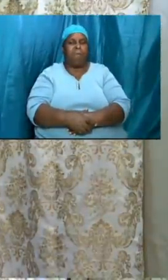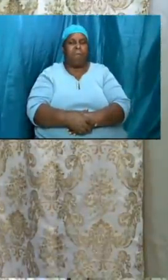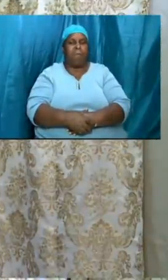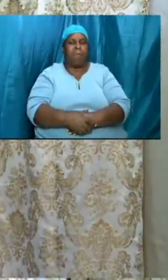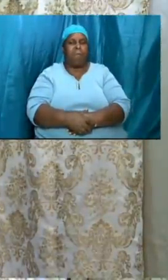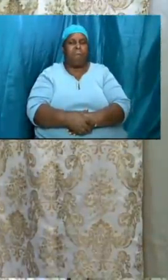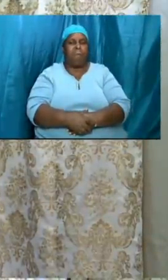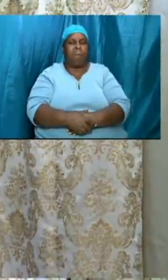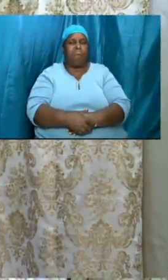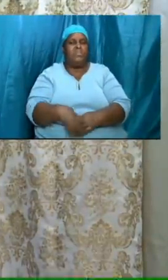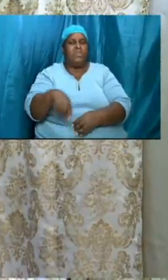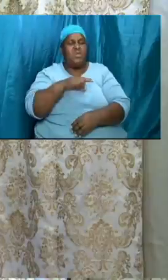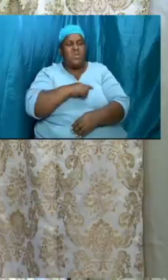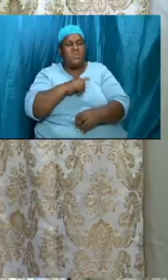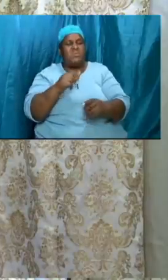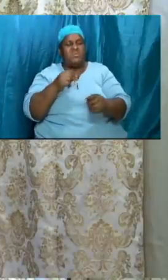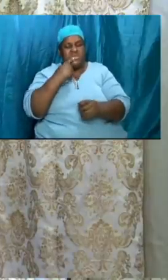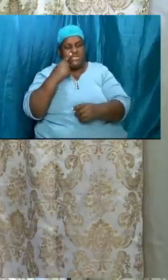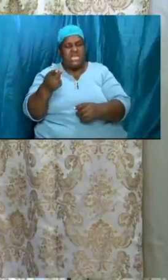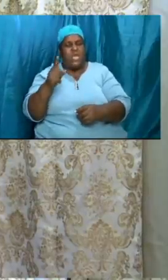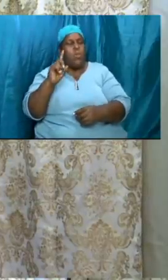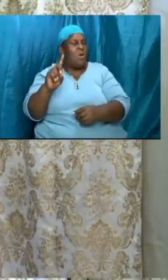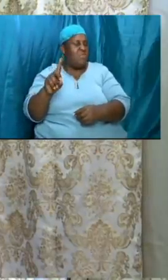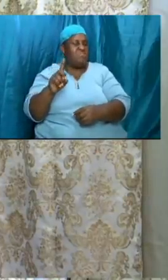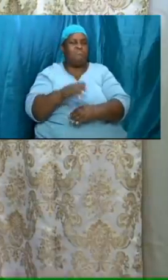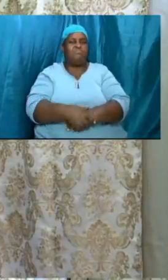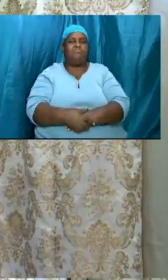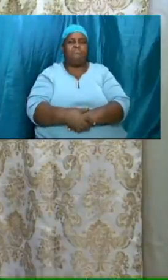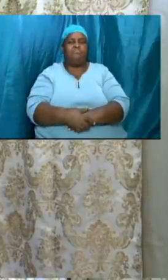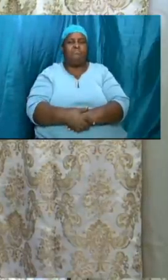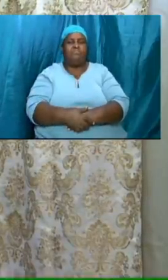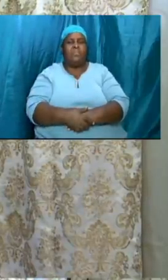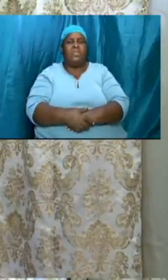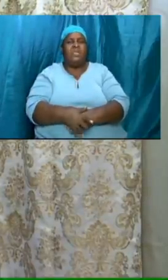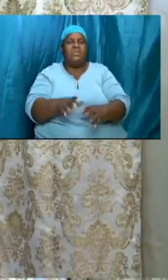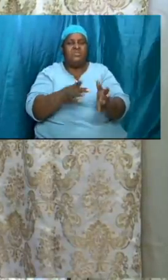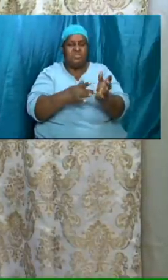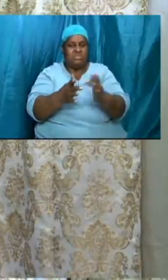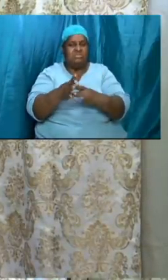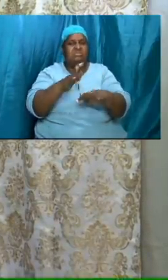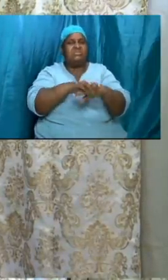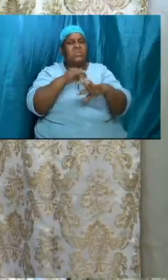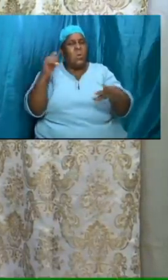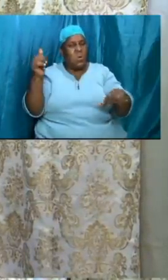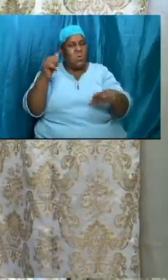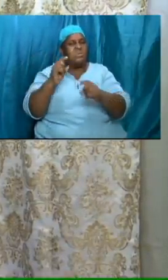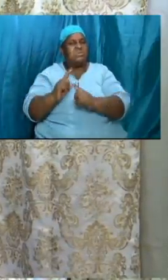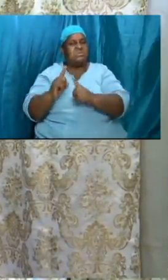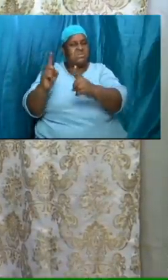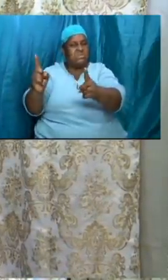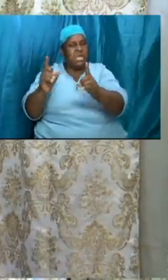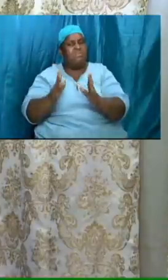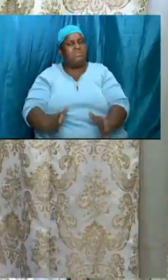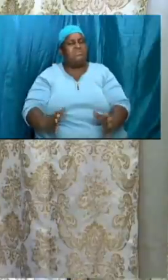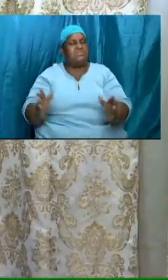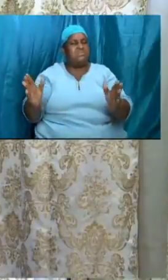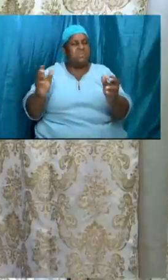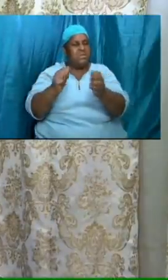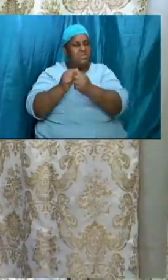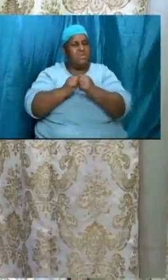that one jesus called the disciples together yes